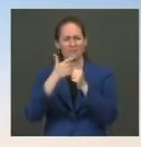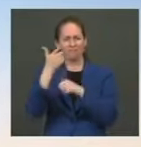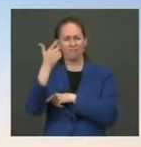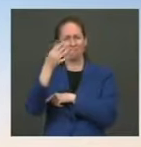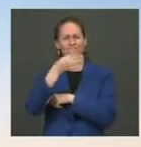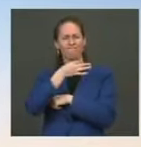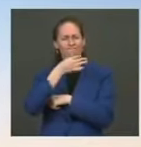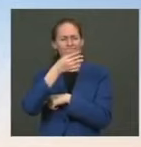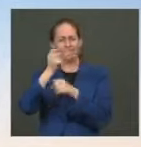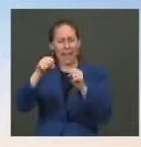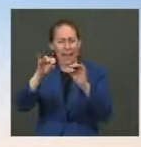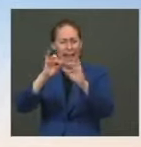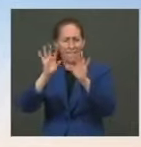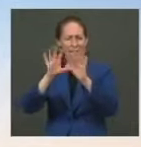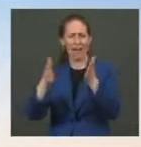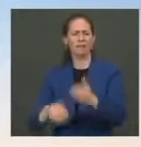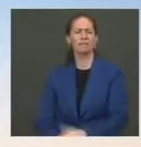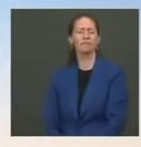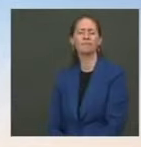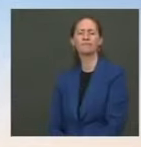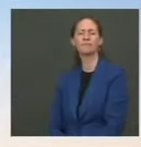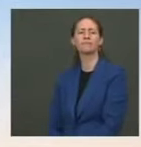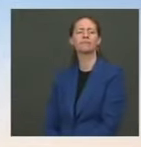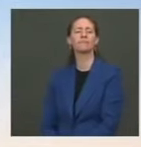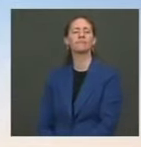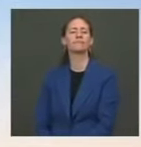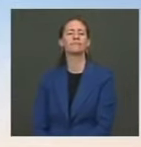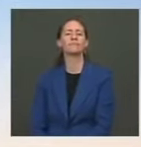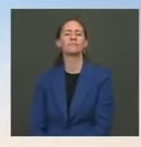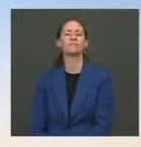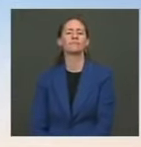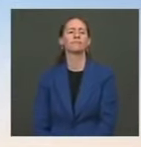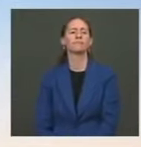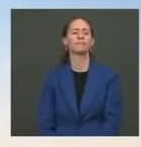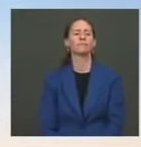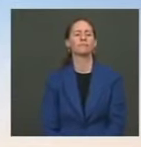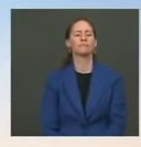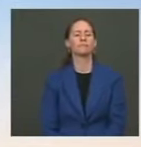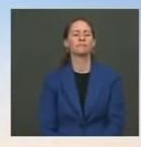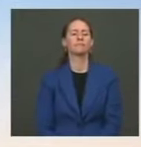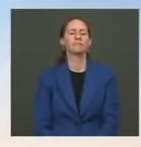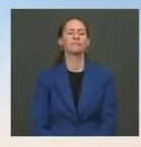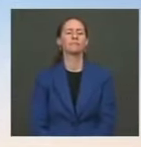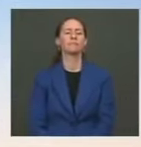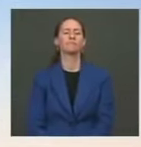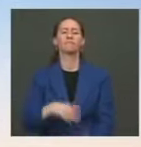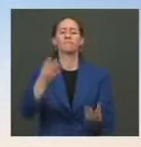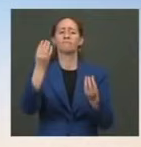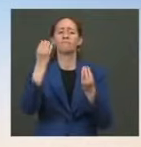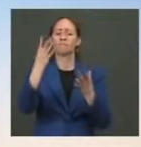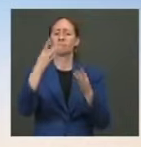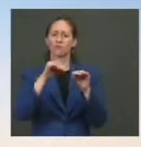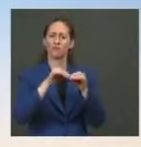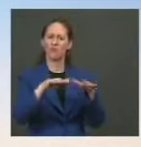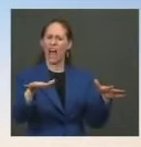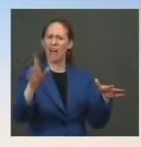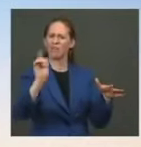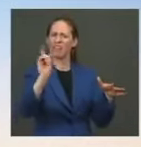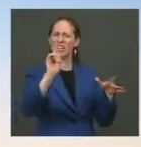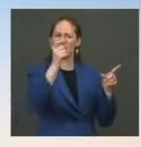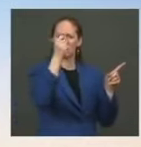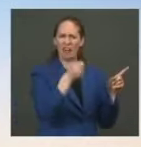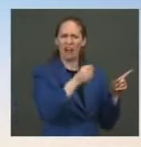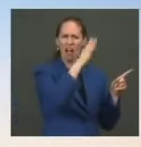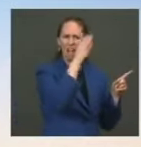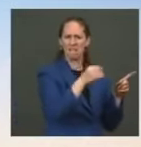it is a much larger spread in South Africa than it is at this point in Europe and other countries. We will continue